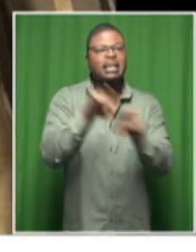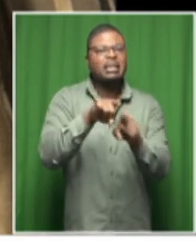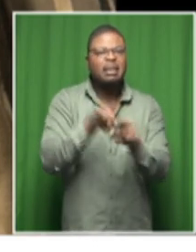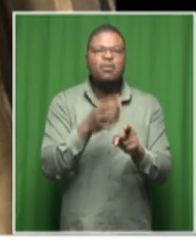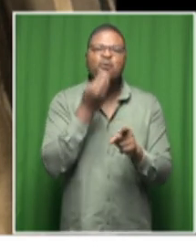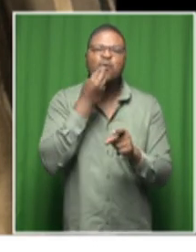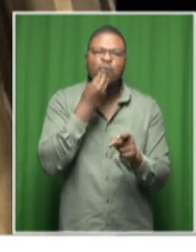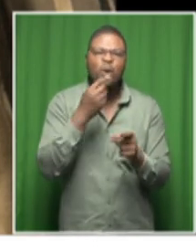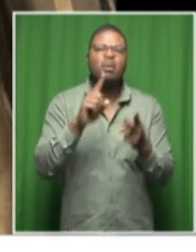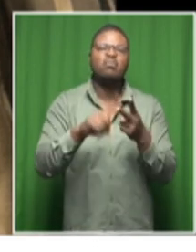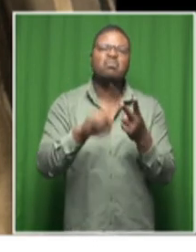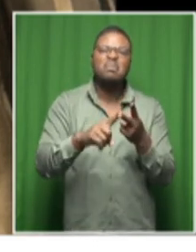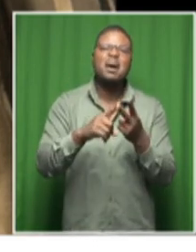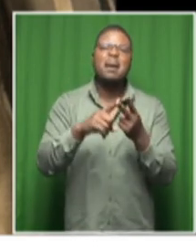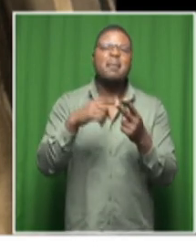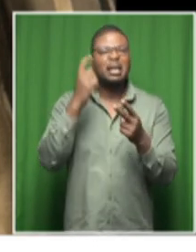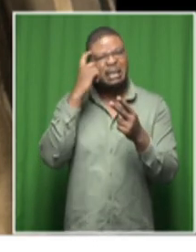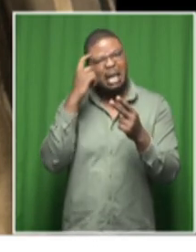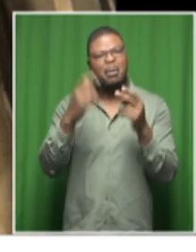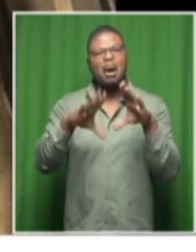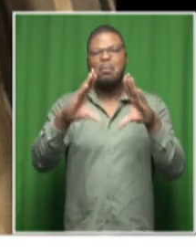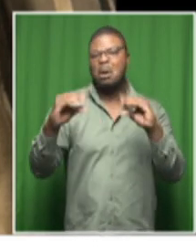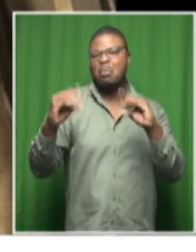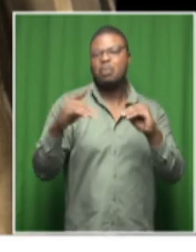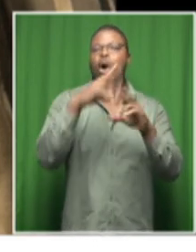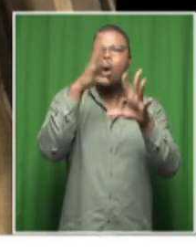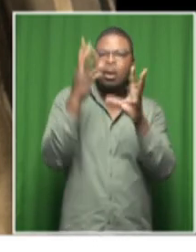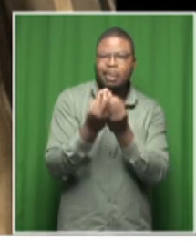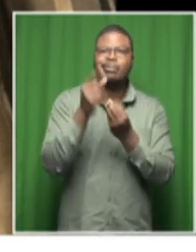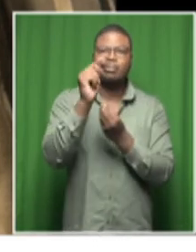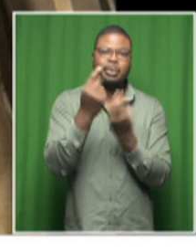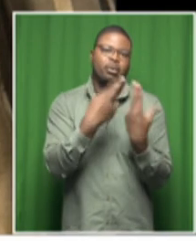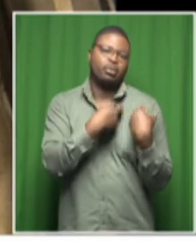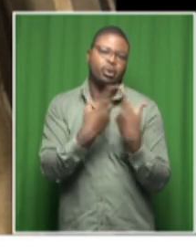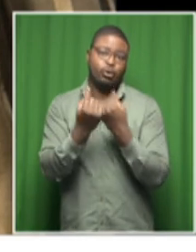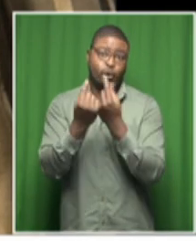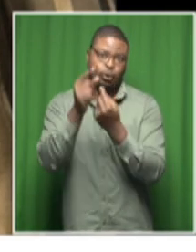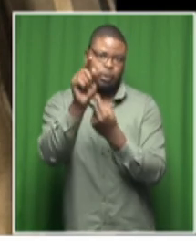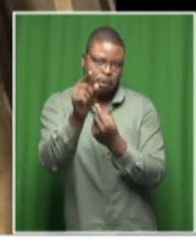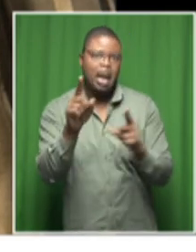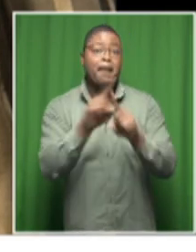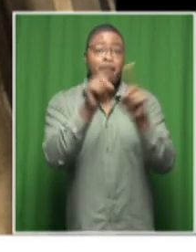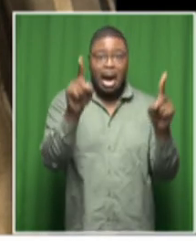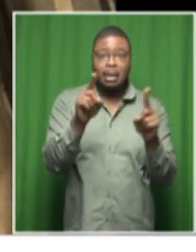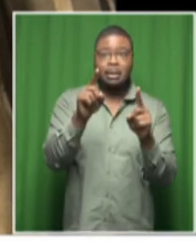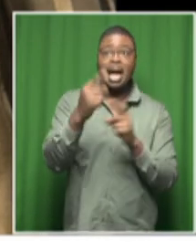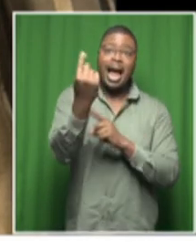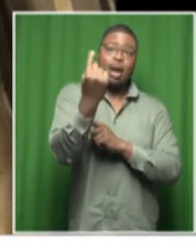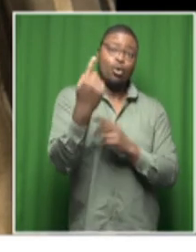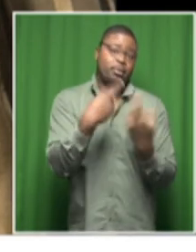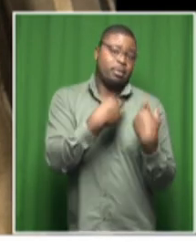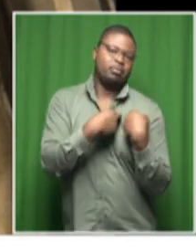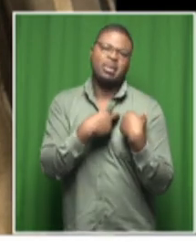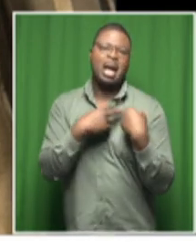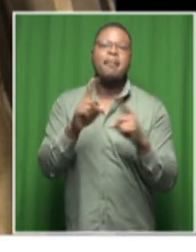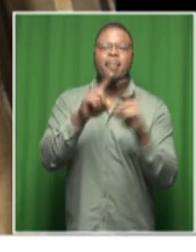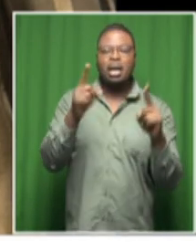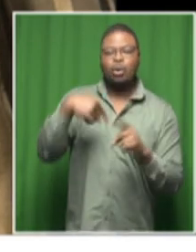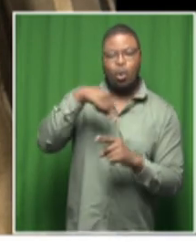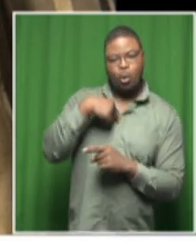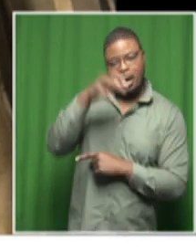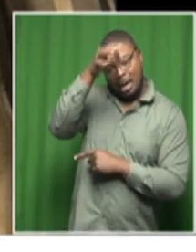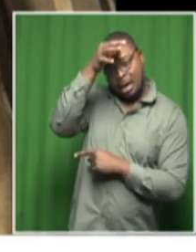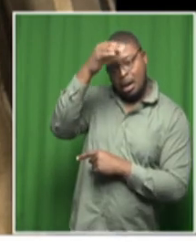know they can be assisted with but also government has a responsibility we can't uh shake away our